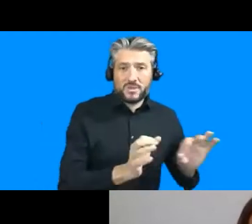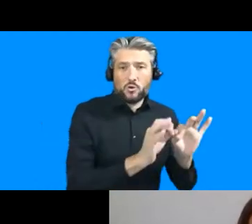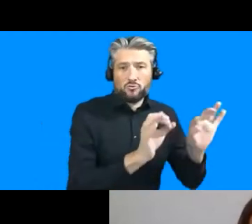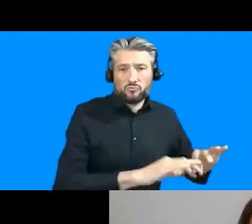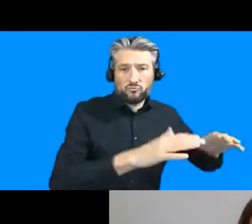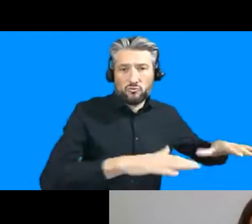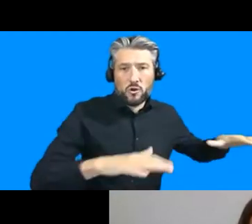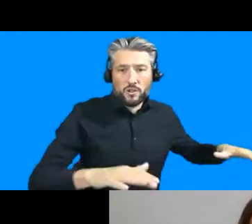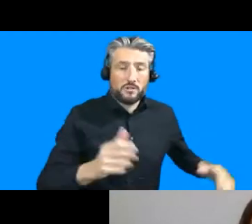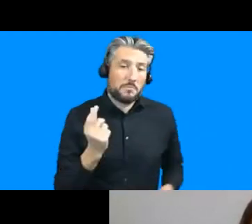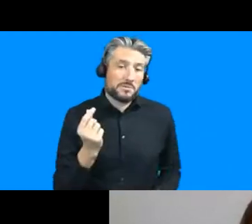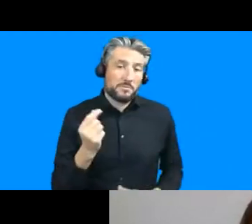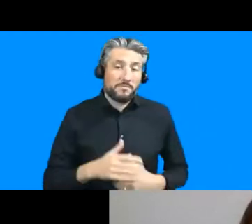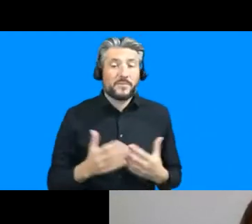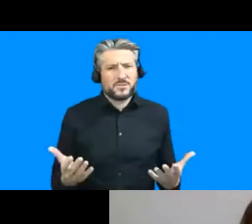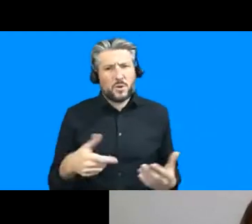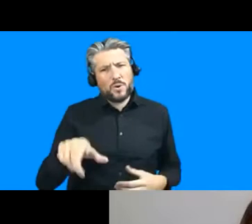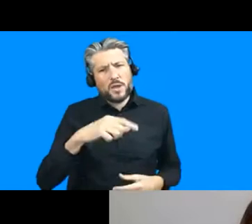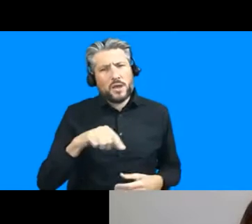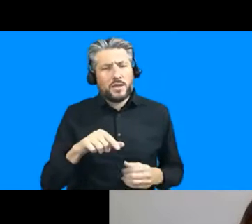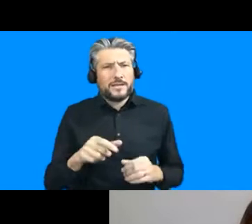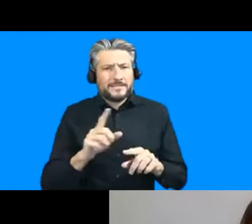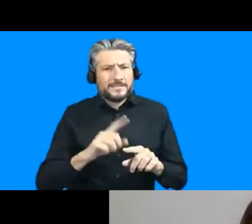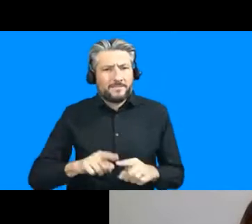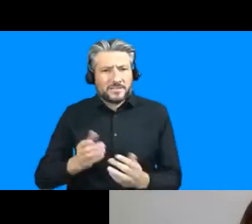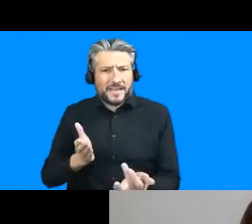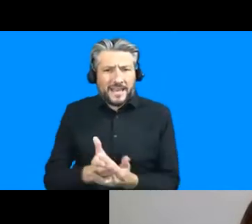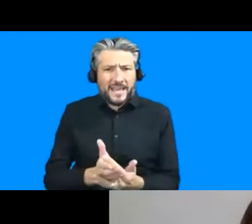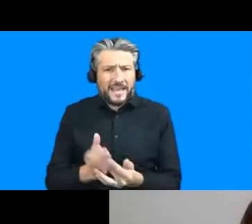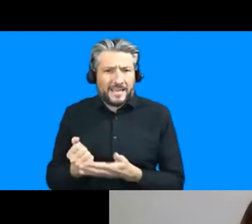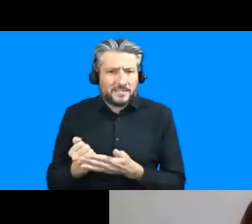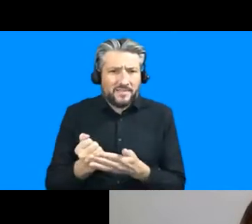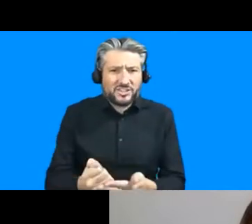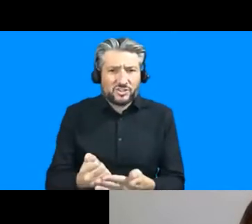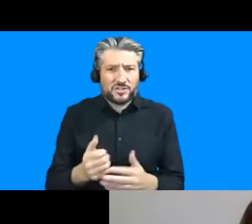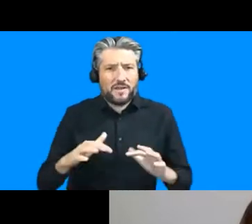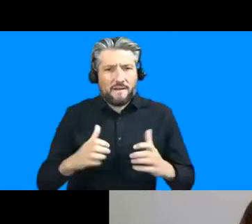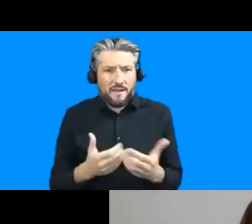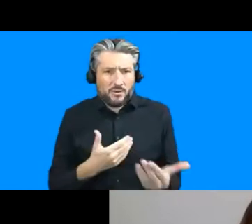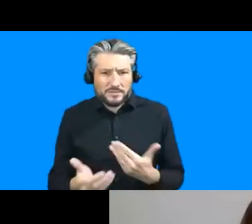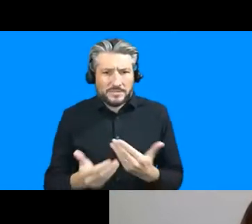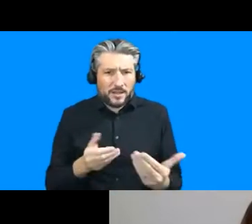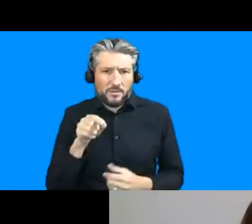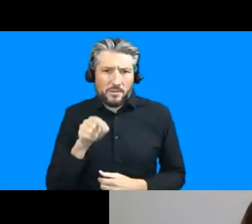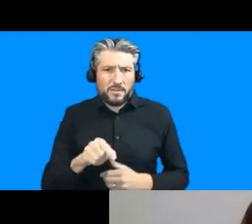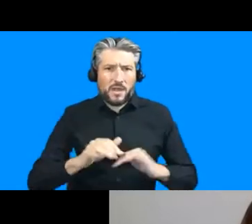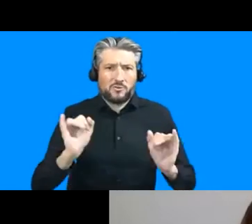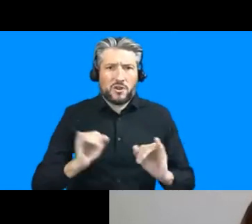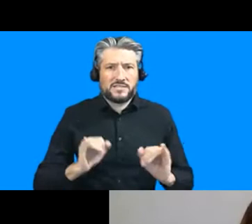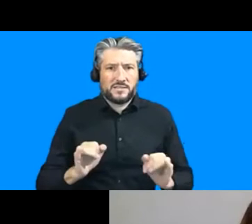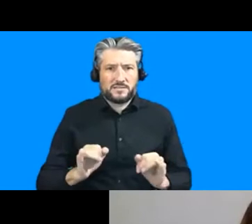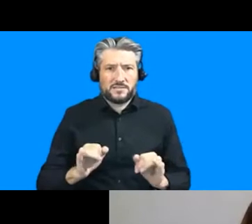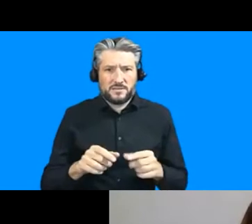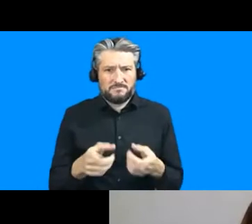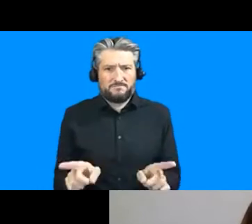taken up by organizations on the ground to tackle these compound crises faced by the urban poor on top